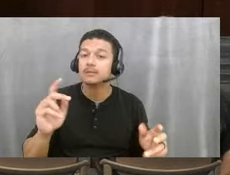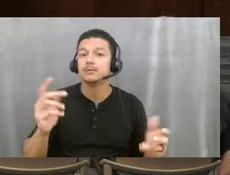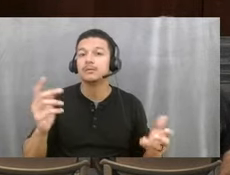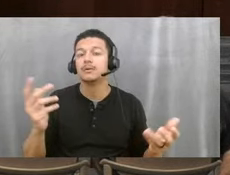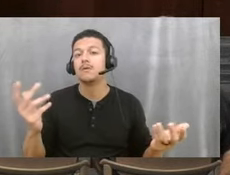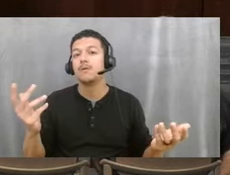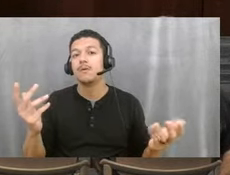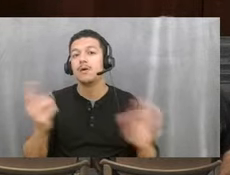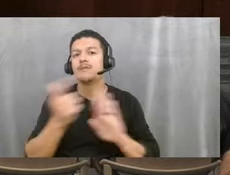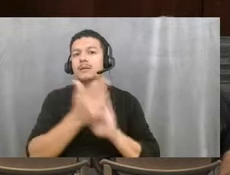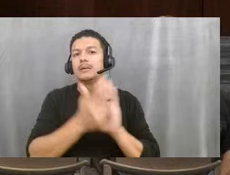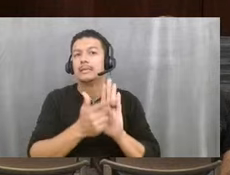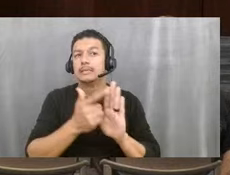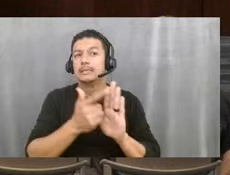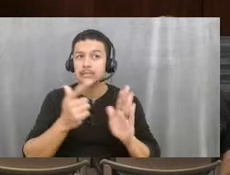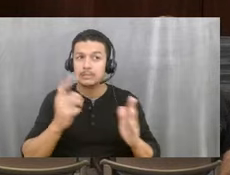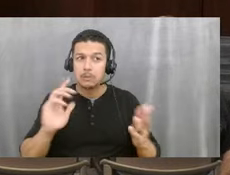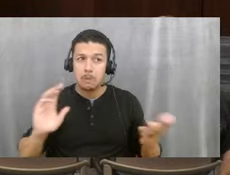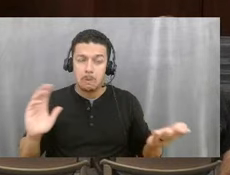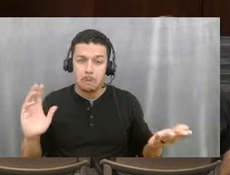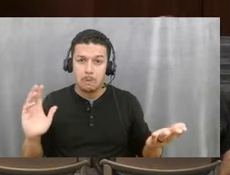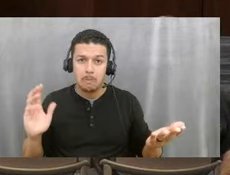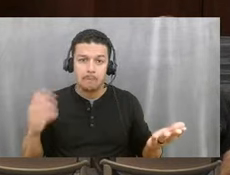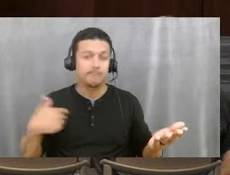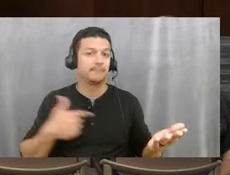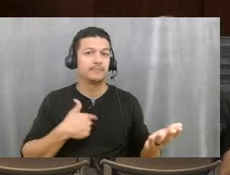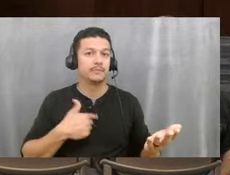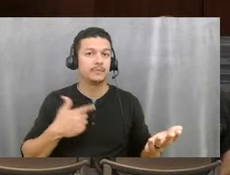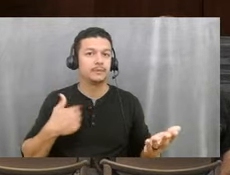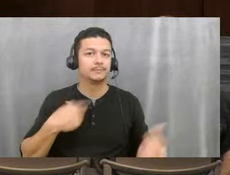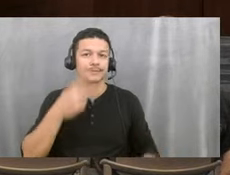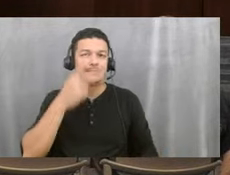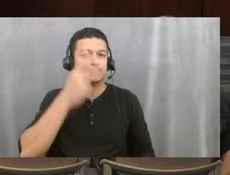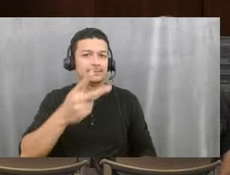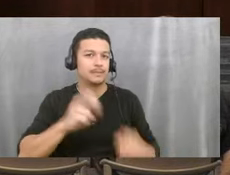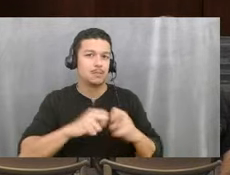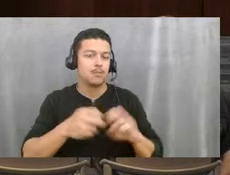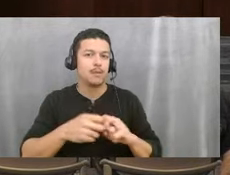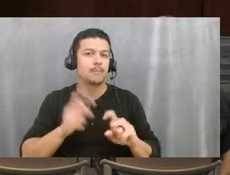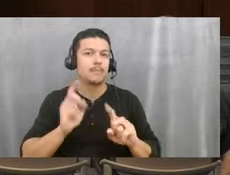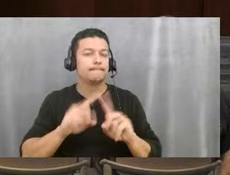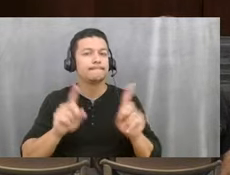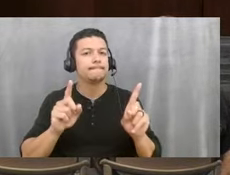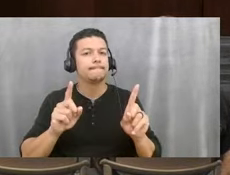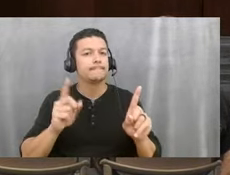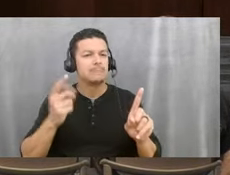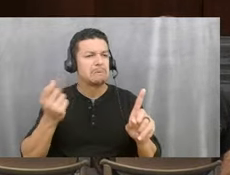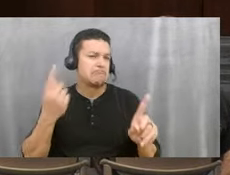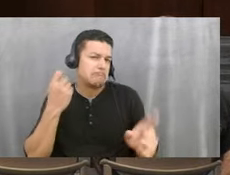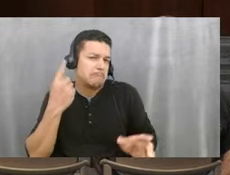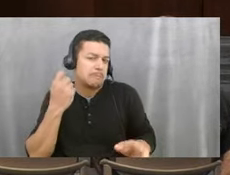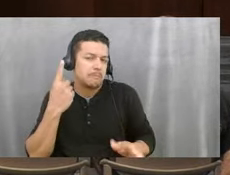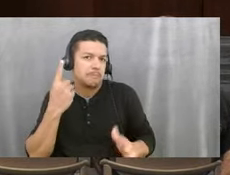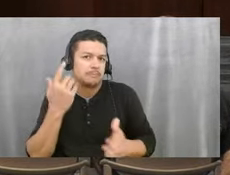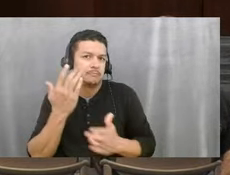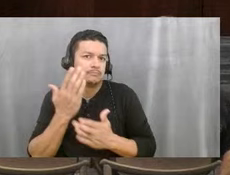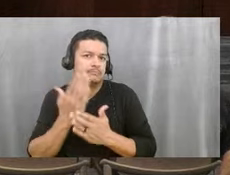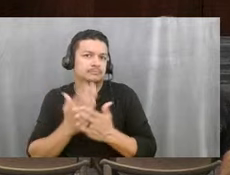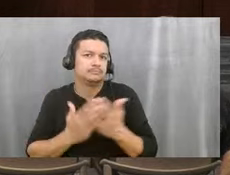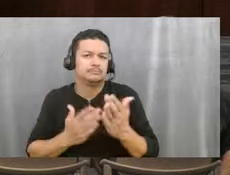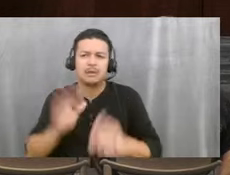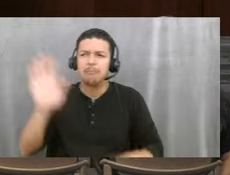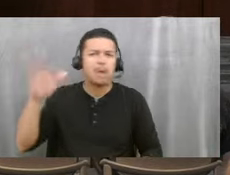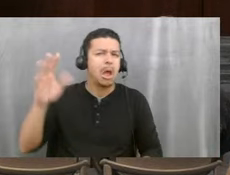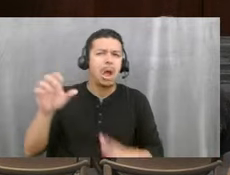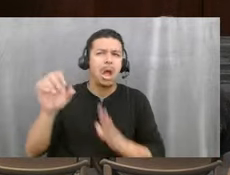legal standpoint, to us, we don't see a problem. But I understand some of Holland church and state and all that good stuff.